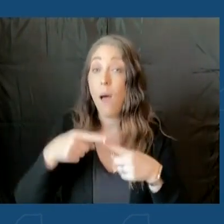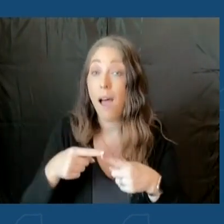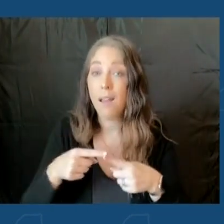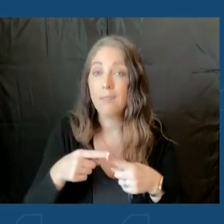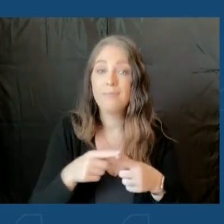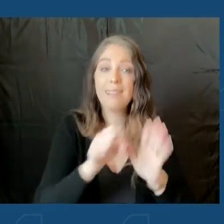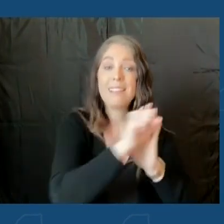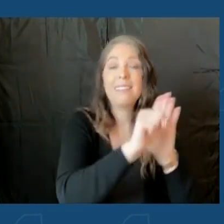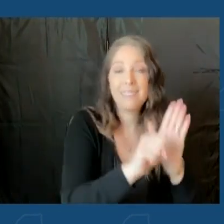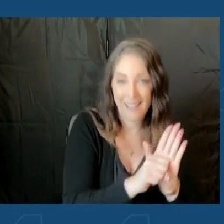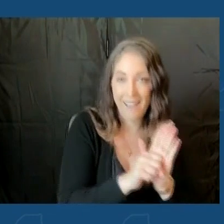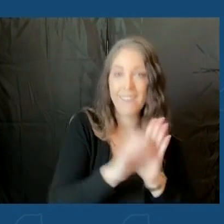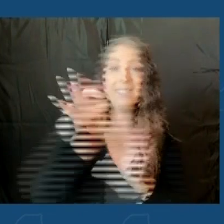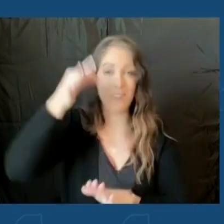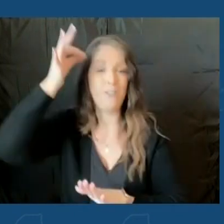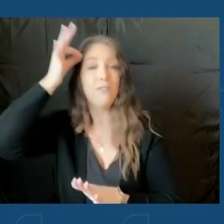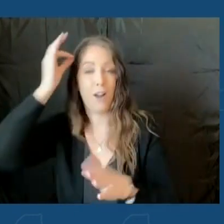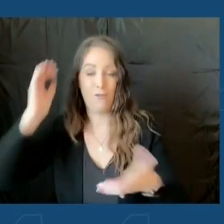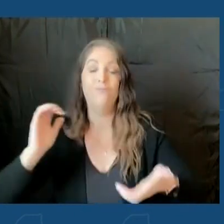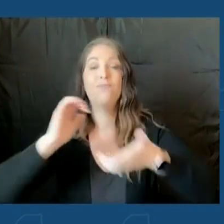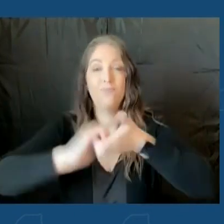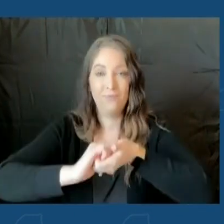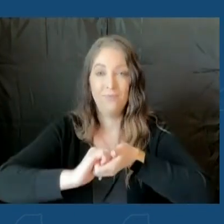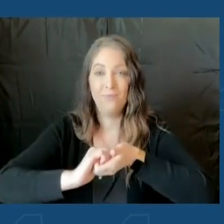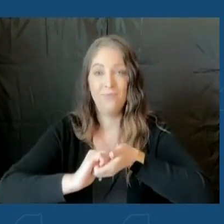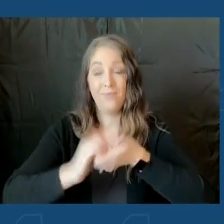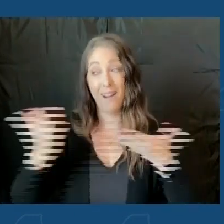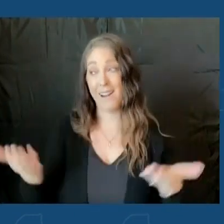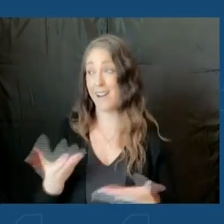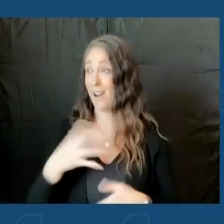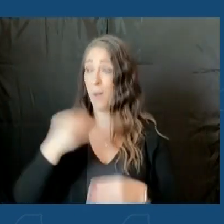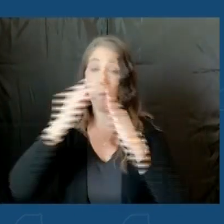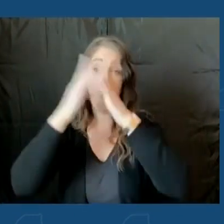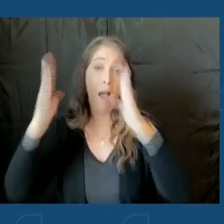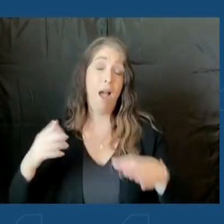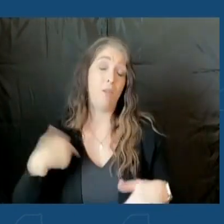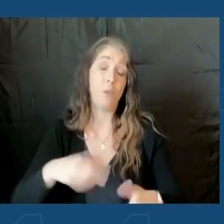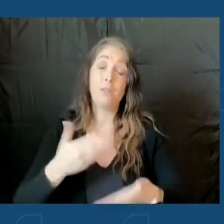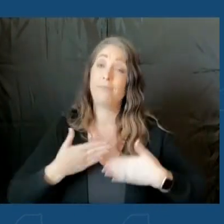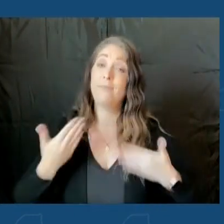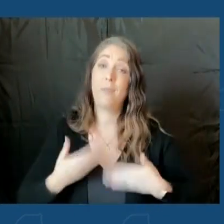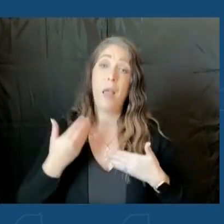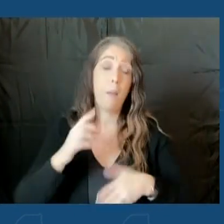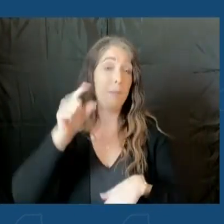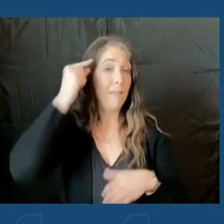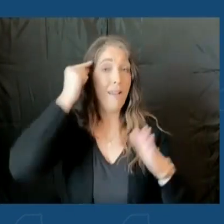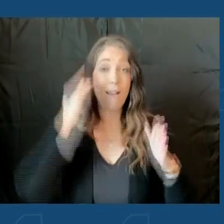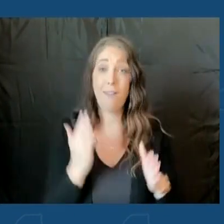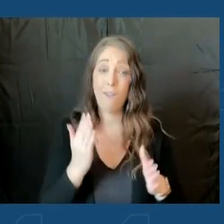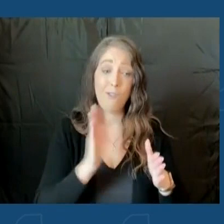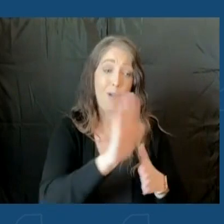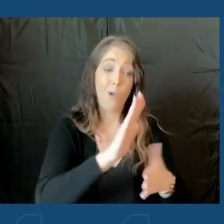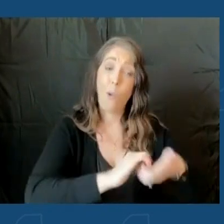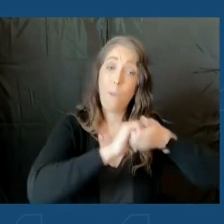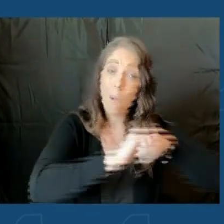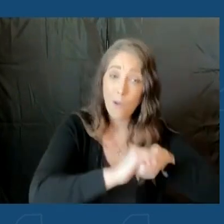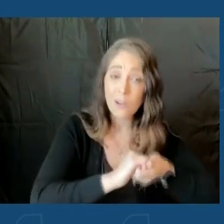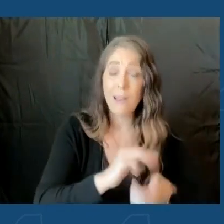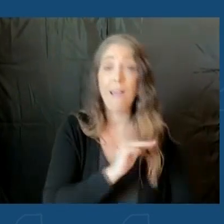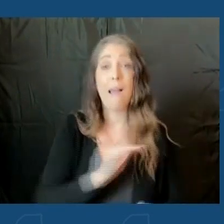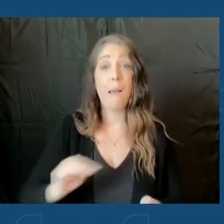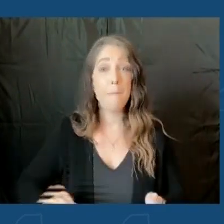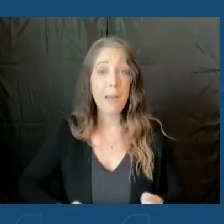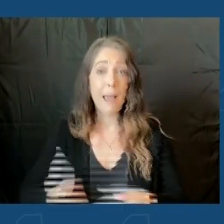we could not be happier here in the White House with the partnership we have with Governor Hochul, with Dr. Bassett, Mayor Adams, Dr.